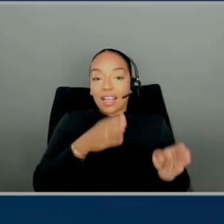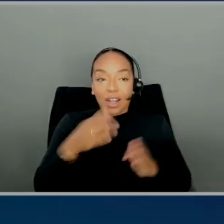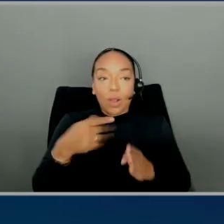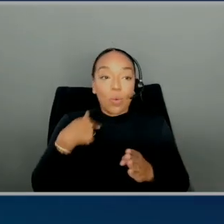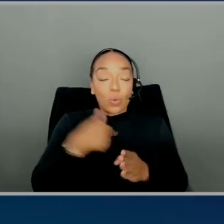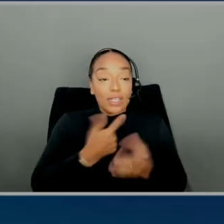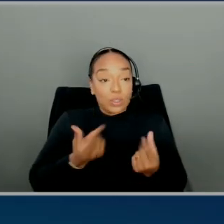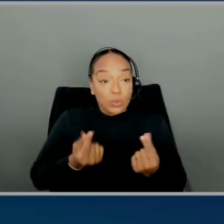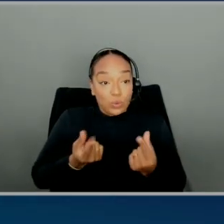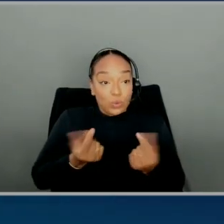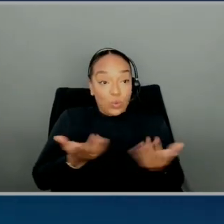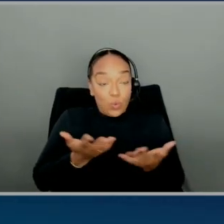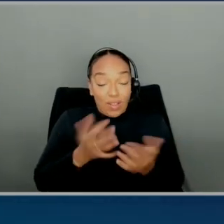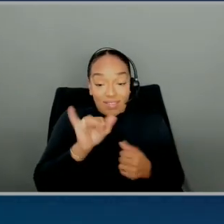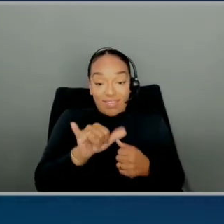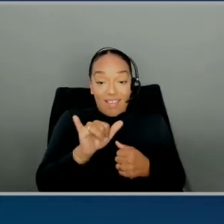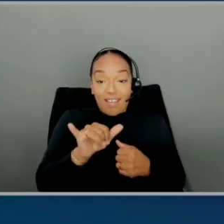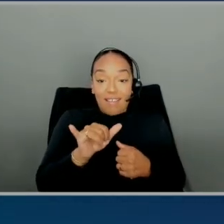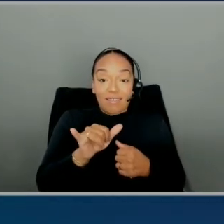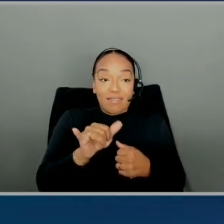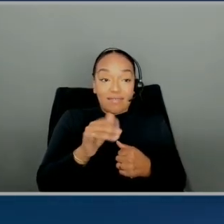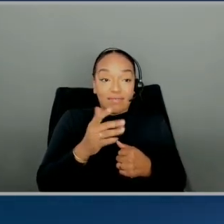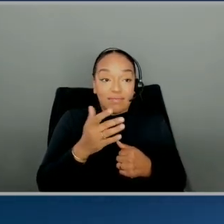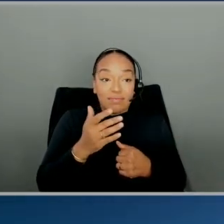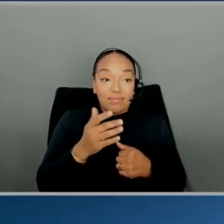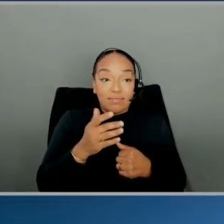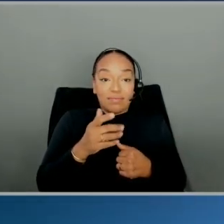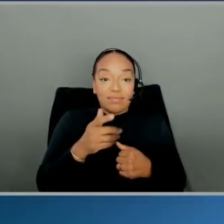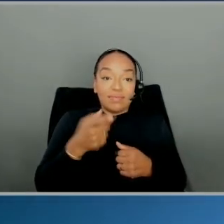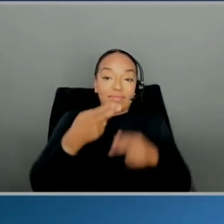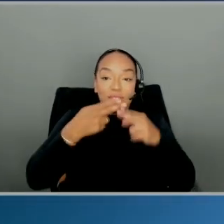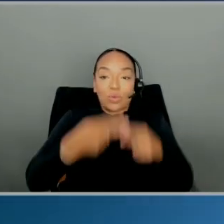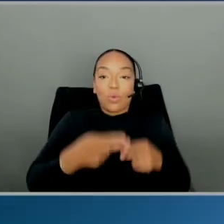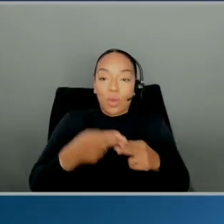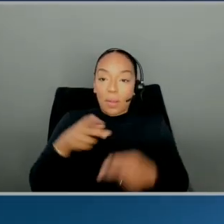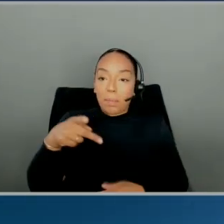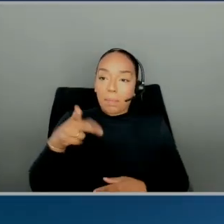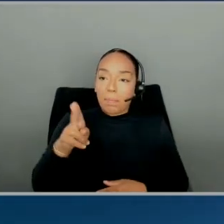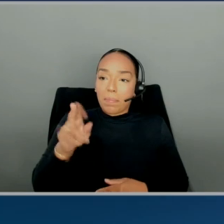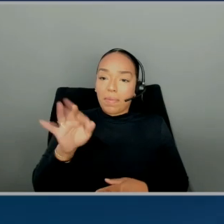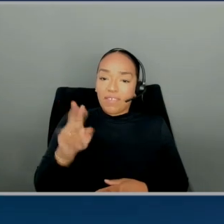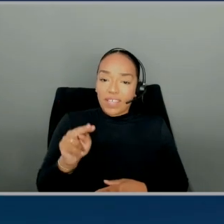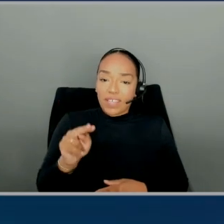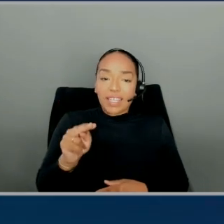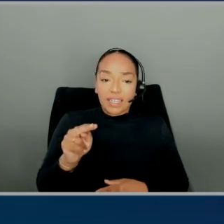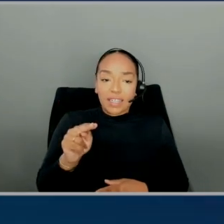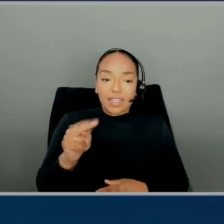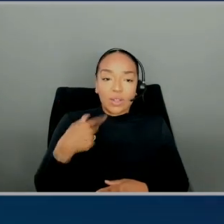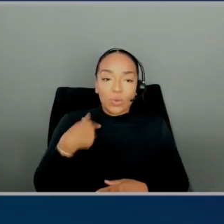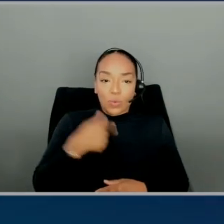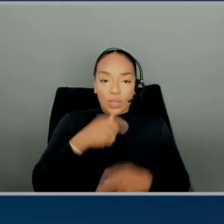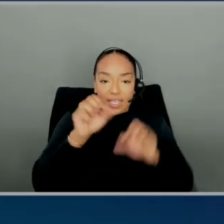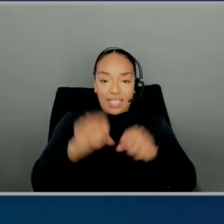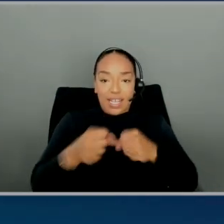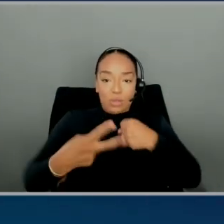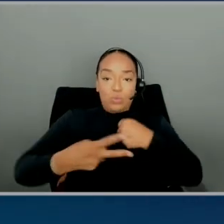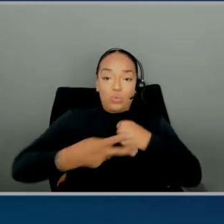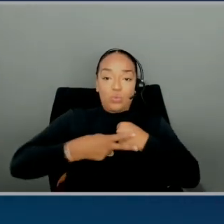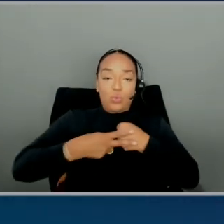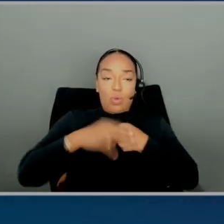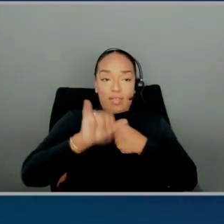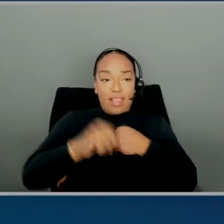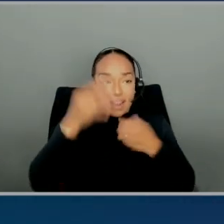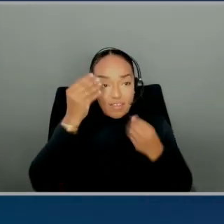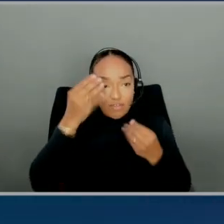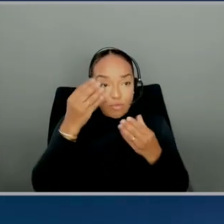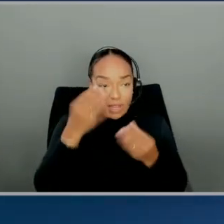is this format, which is interestingly named as Puffin, and in which we kind of store this information which